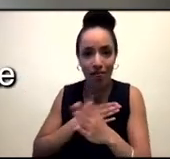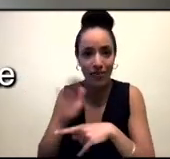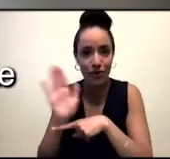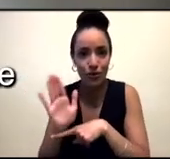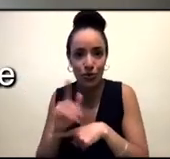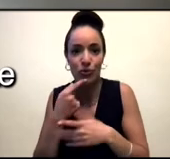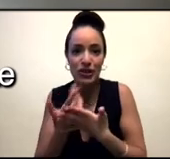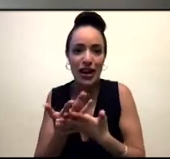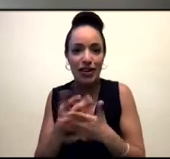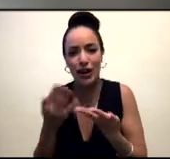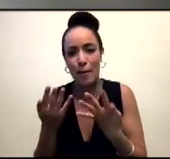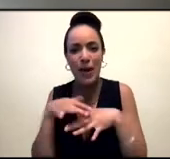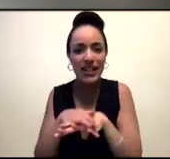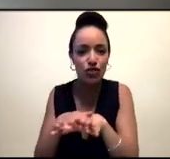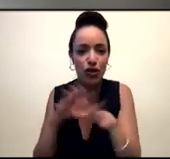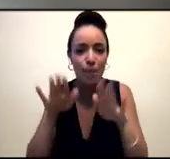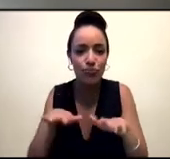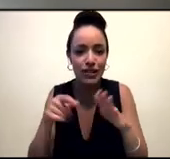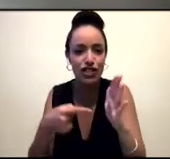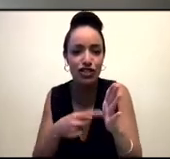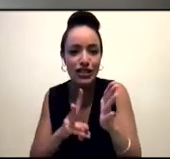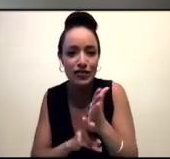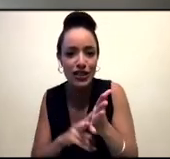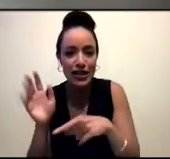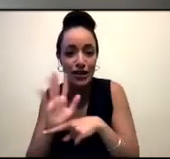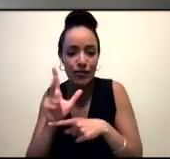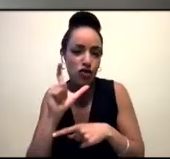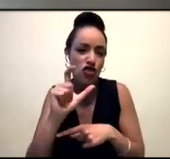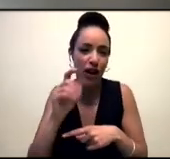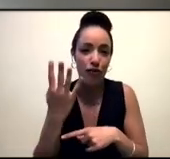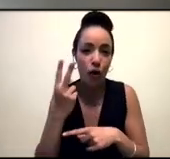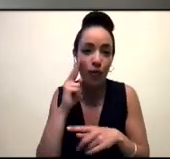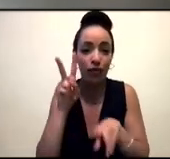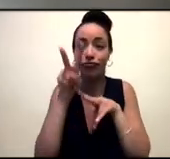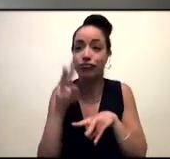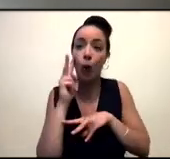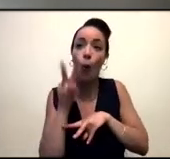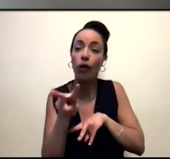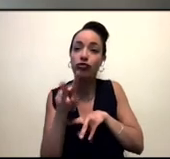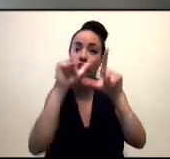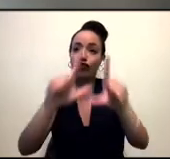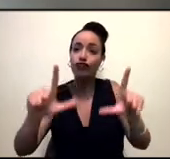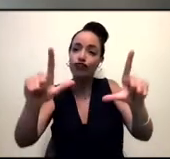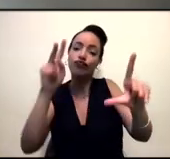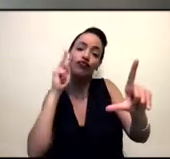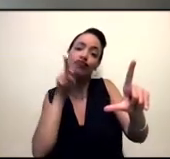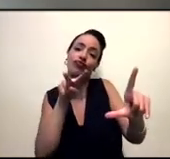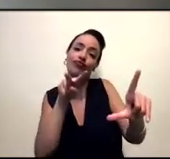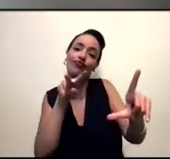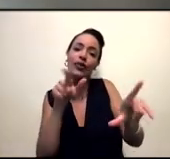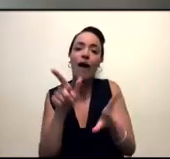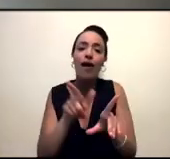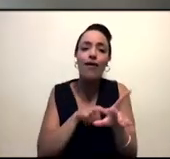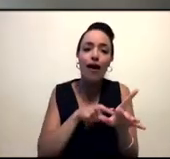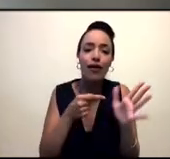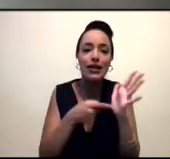British TV on, like, you know, just Channel 4 watching, and I sort of see this, like, you know, British young teenager